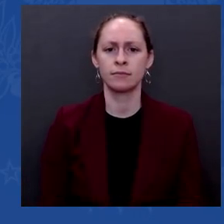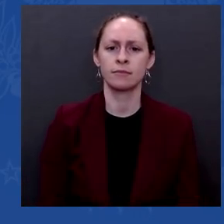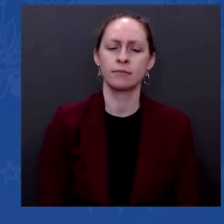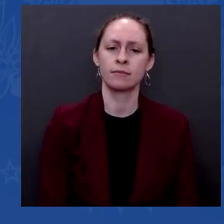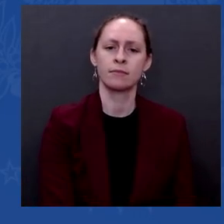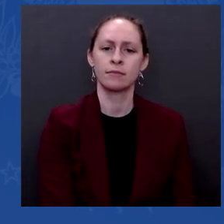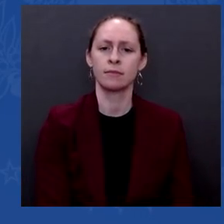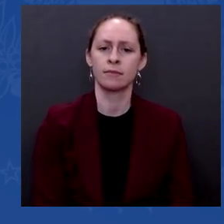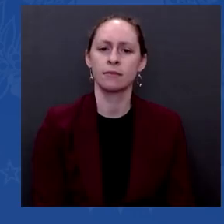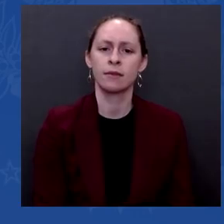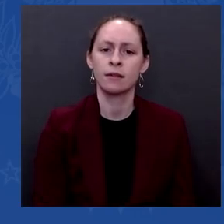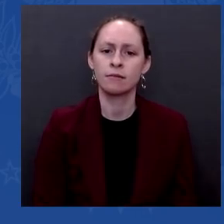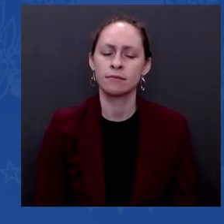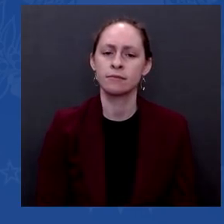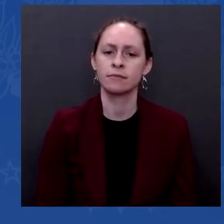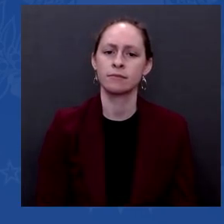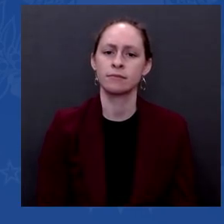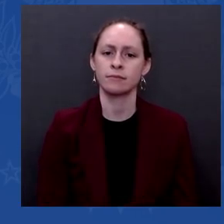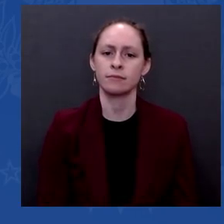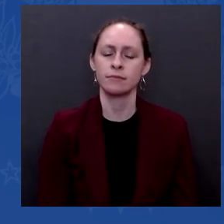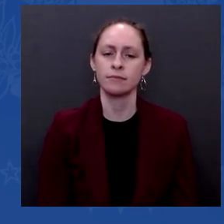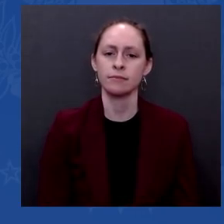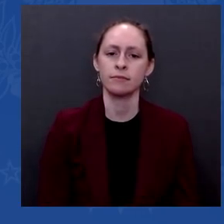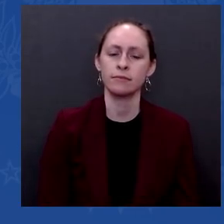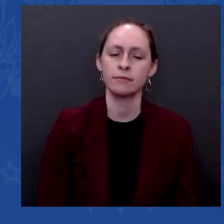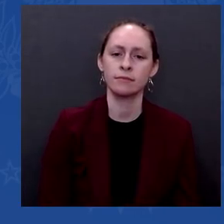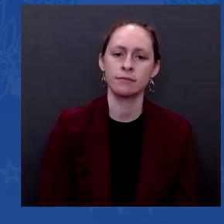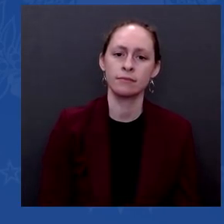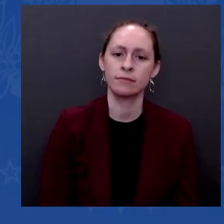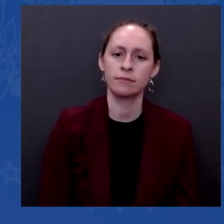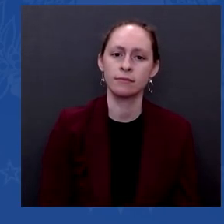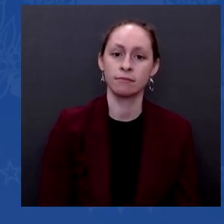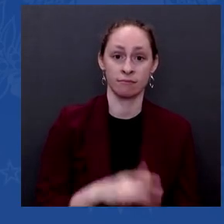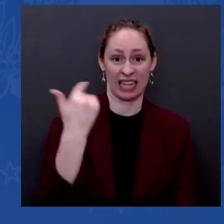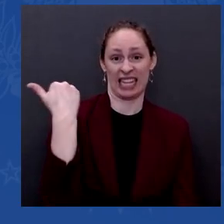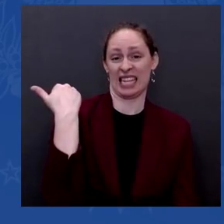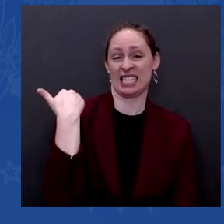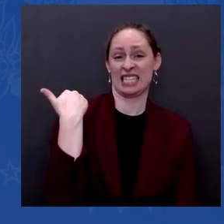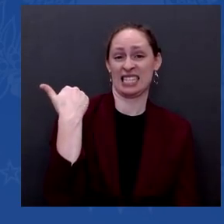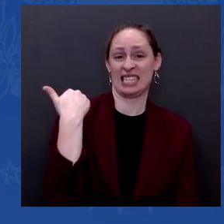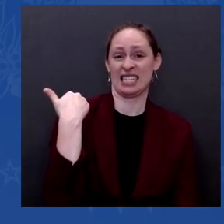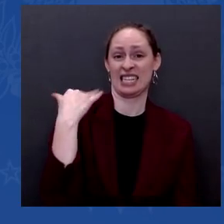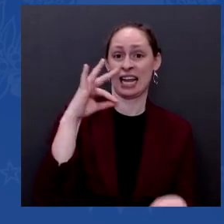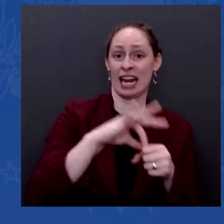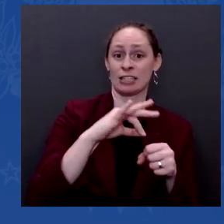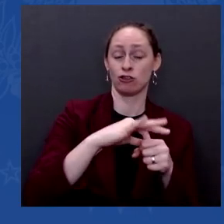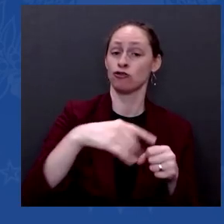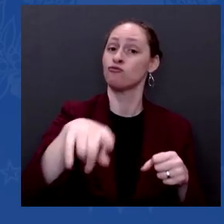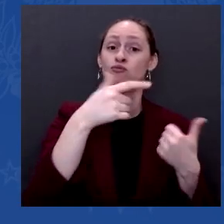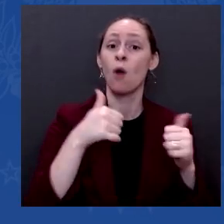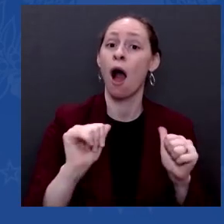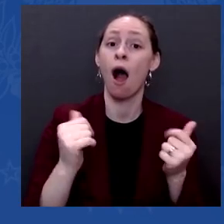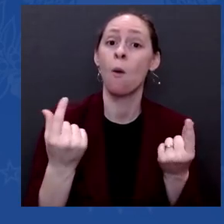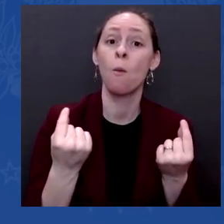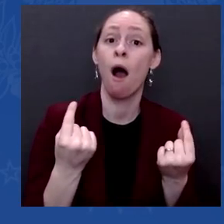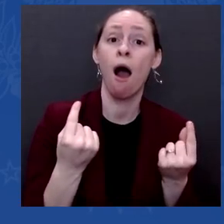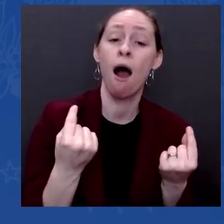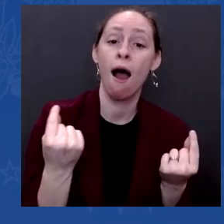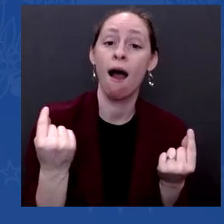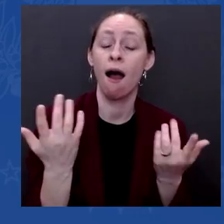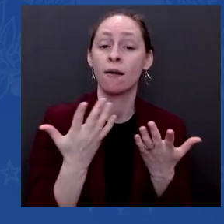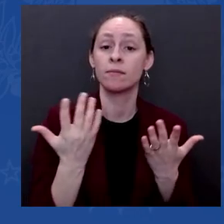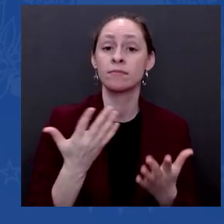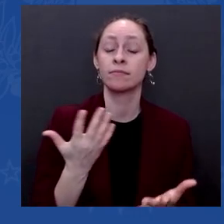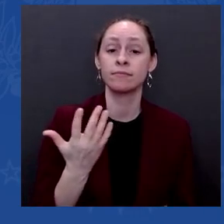— send different electors to the state legislative bodies to represent who won the